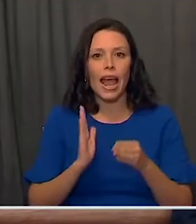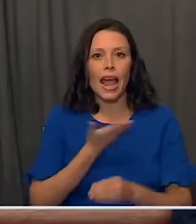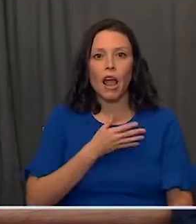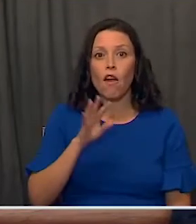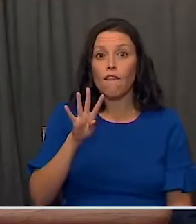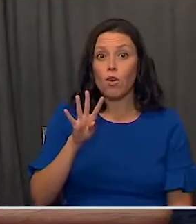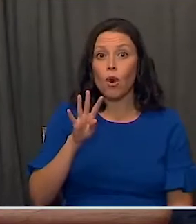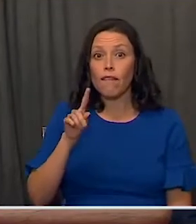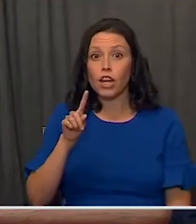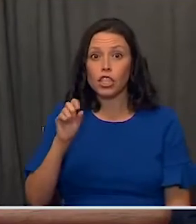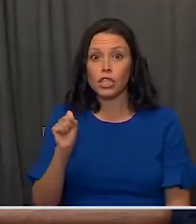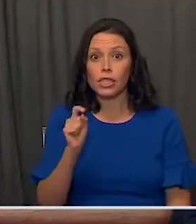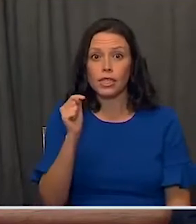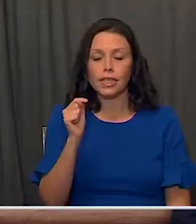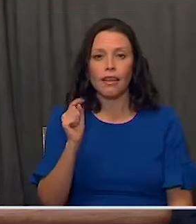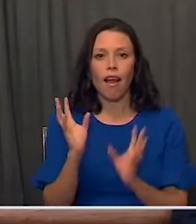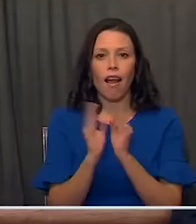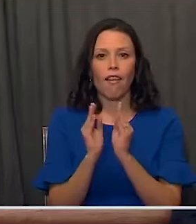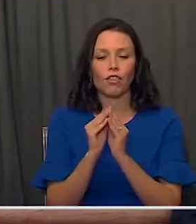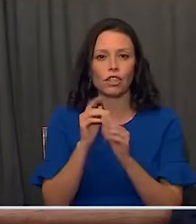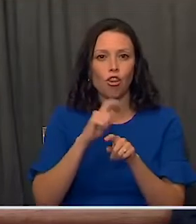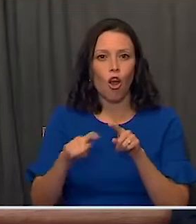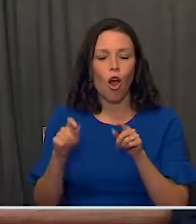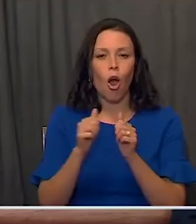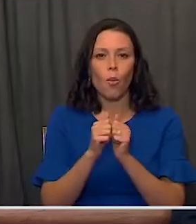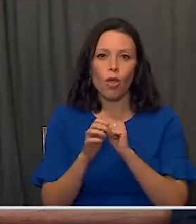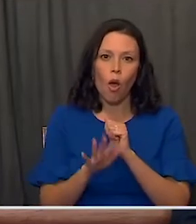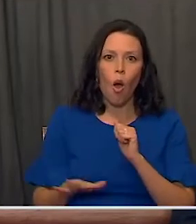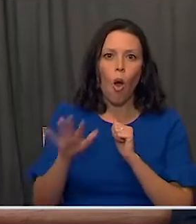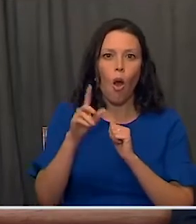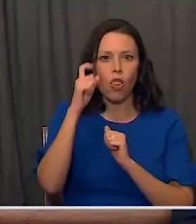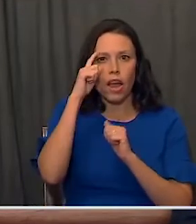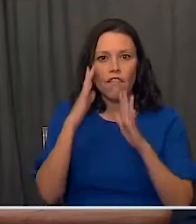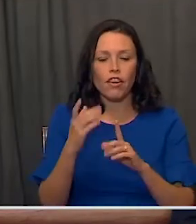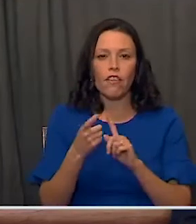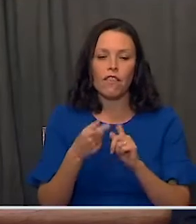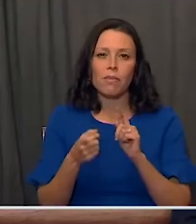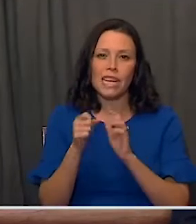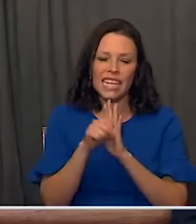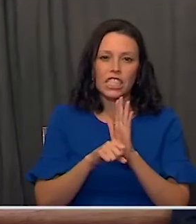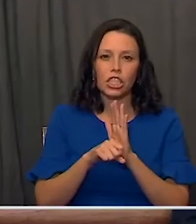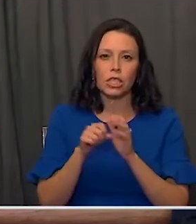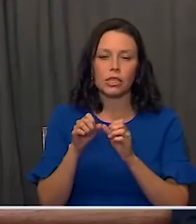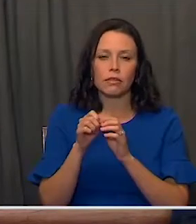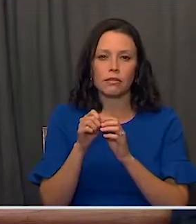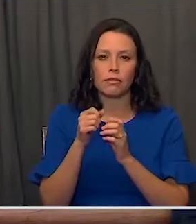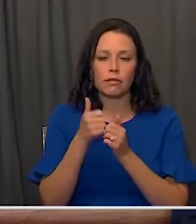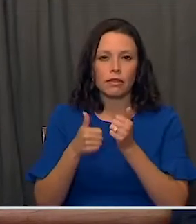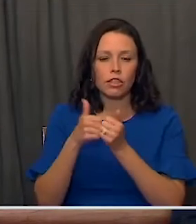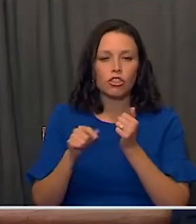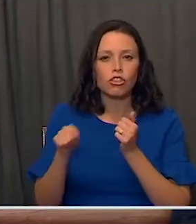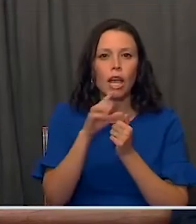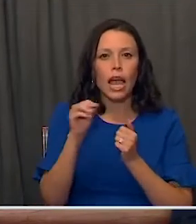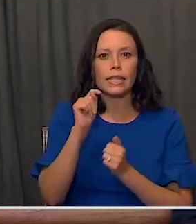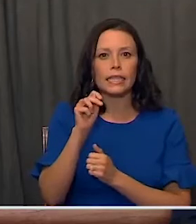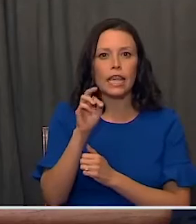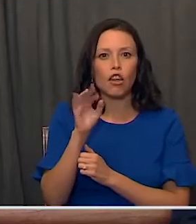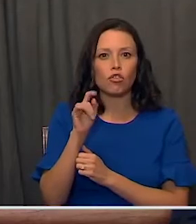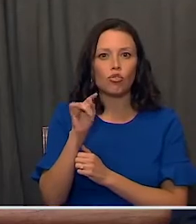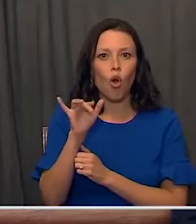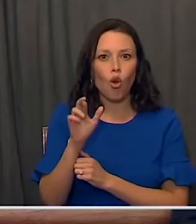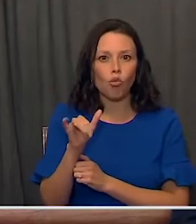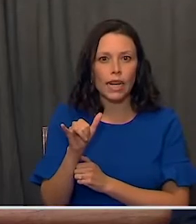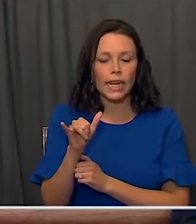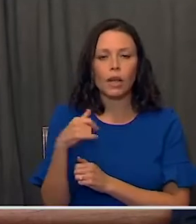41st conference call with all of the nation's governors, every state, every territory. There we spoke about